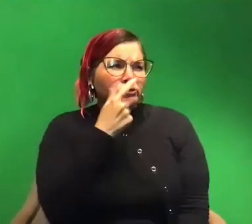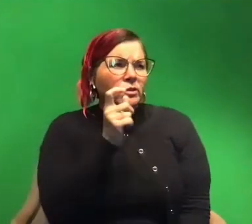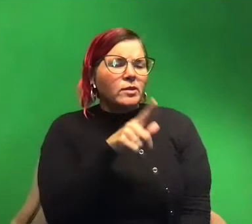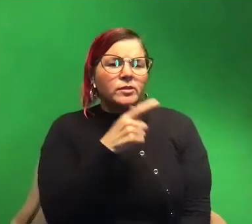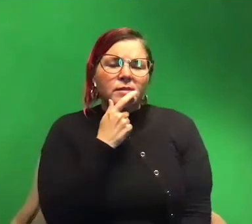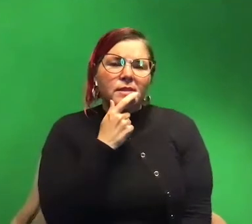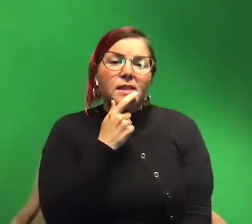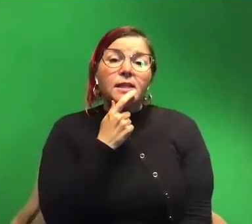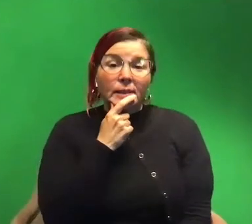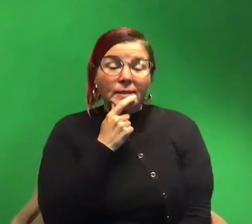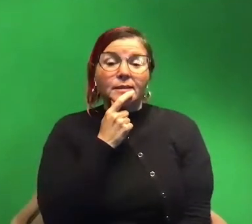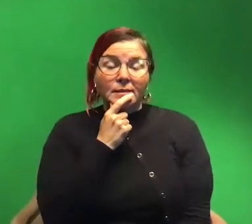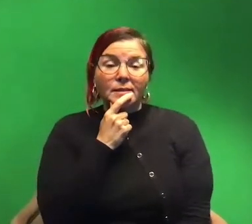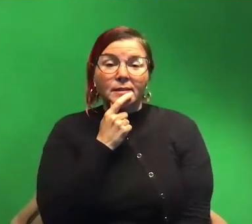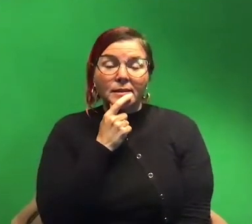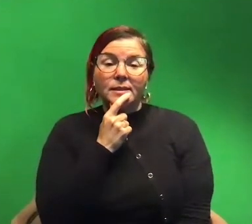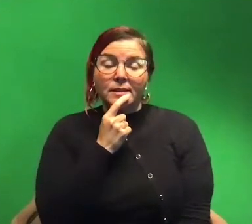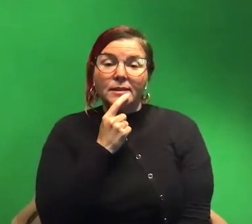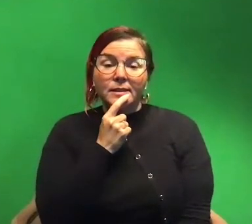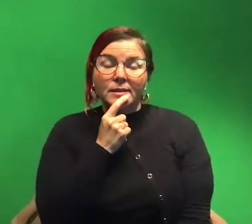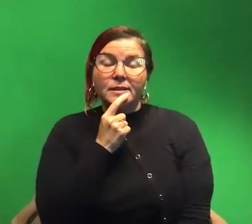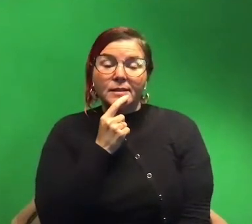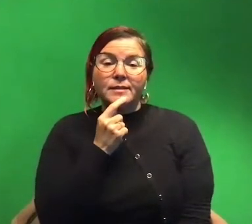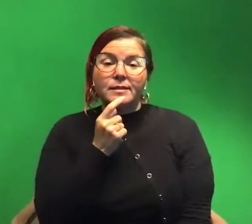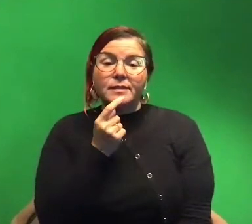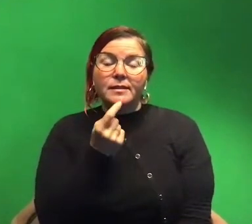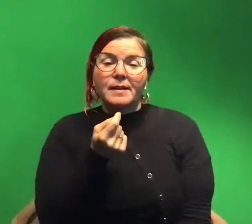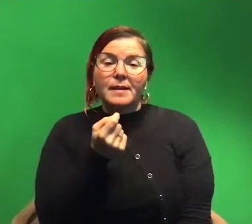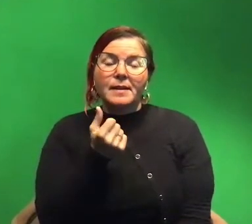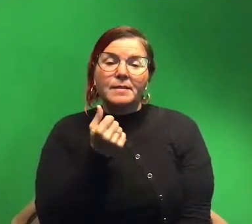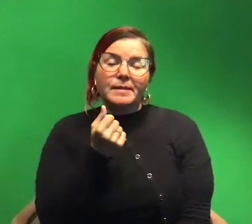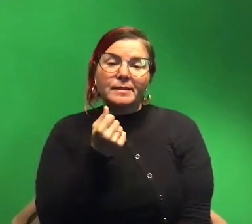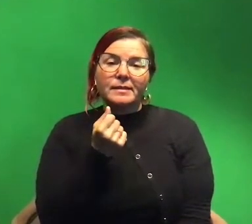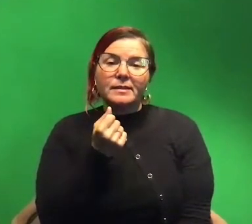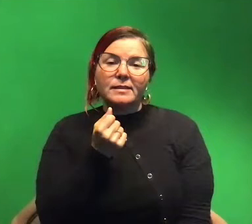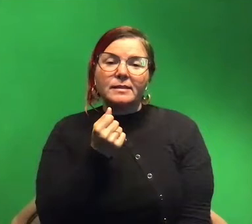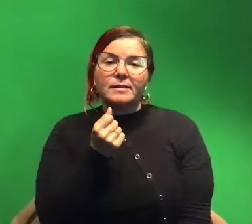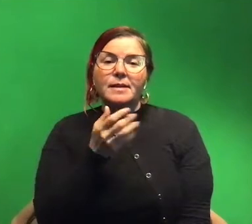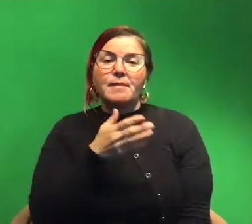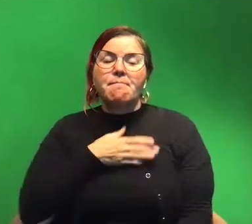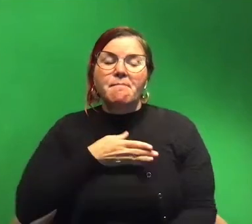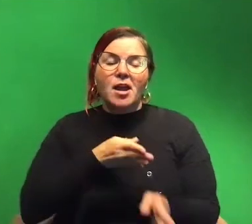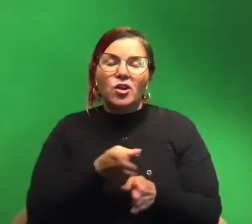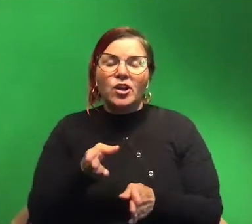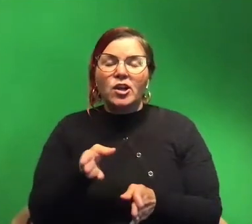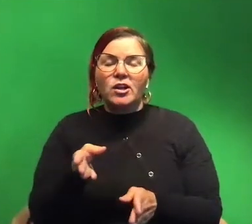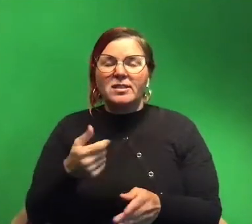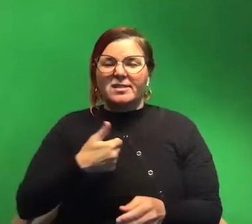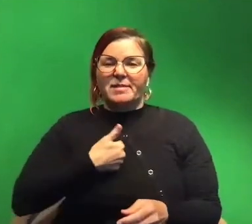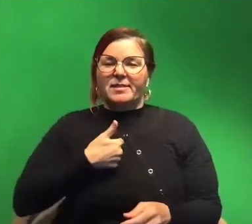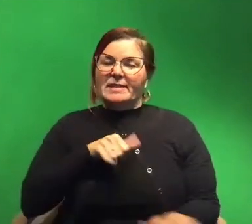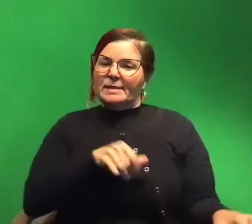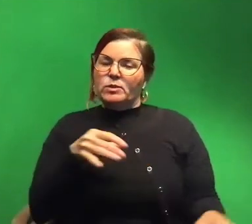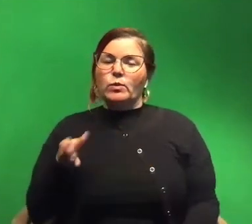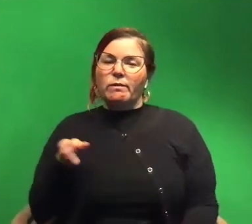yes I have had a bit of um a zigzaggy trajectory myself in biology.